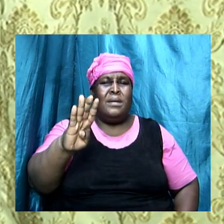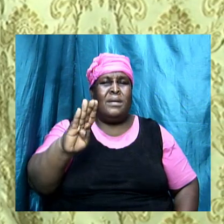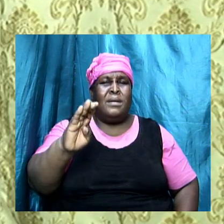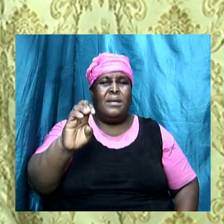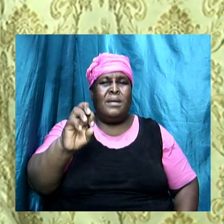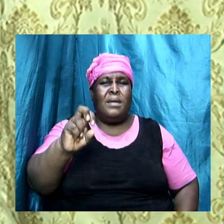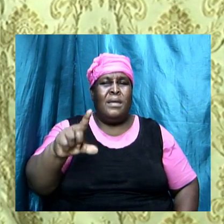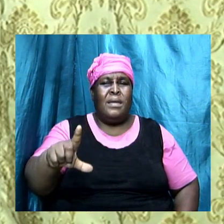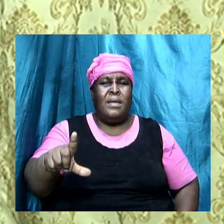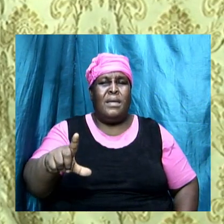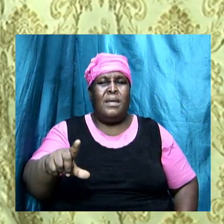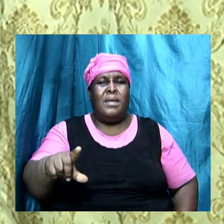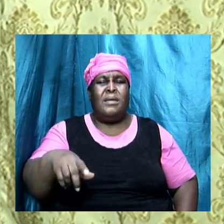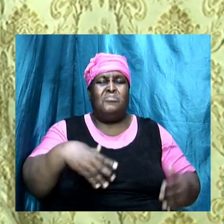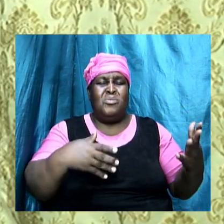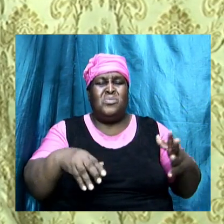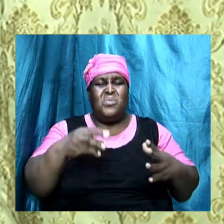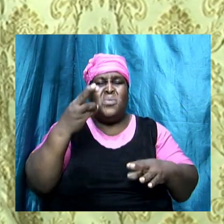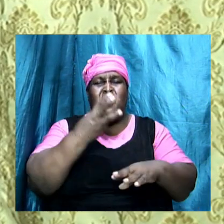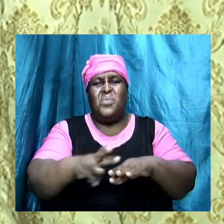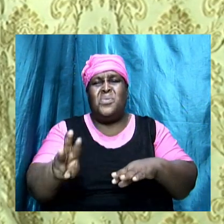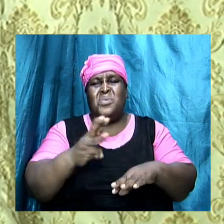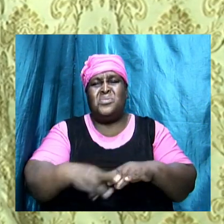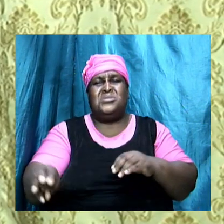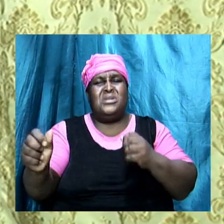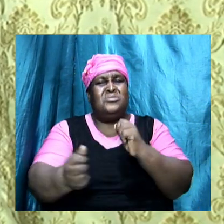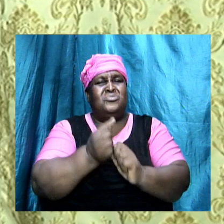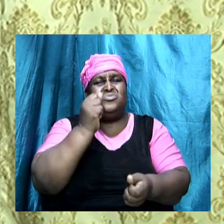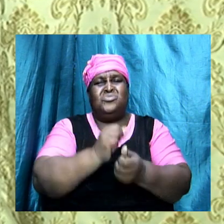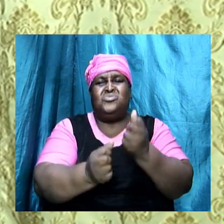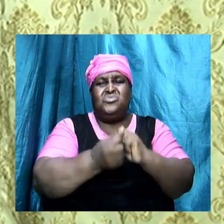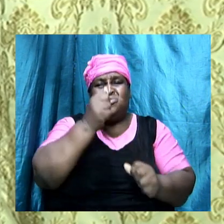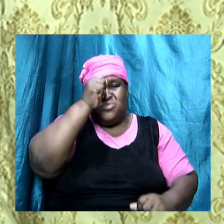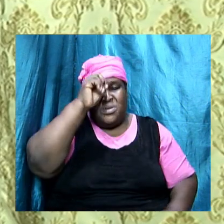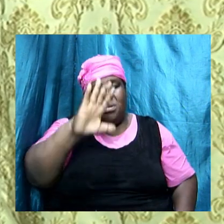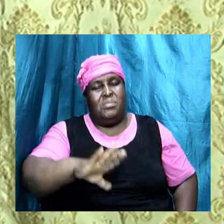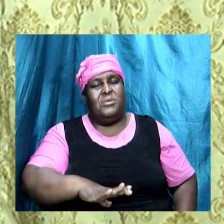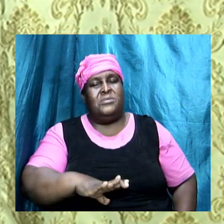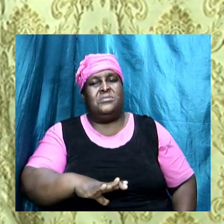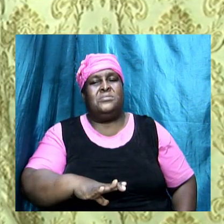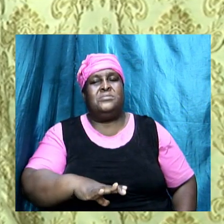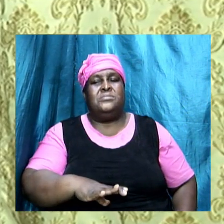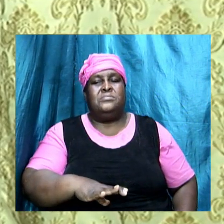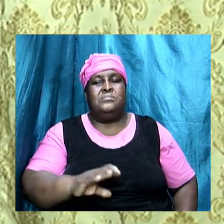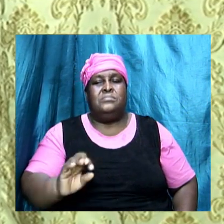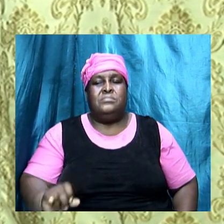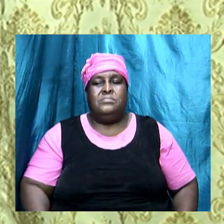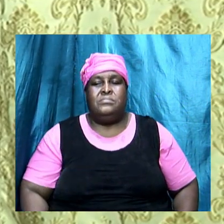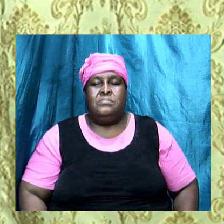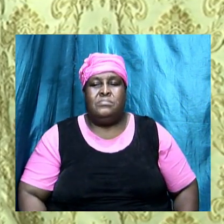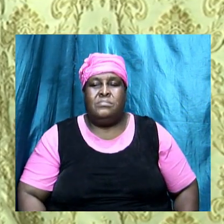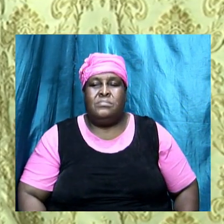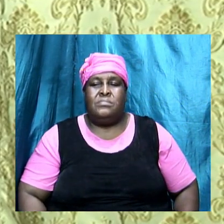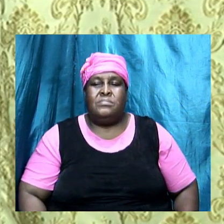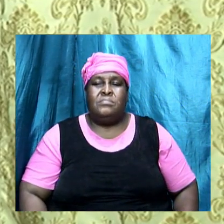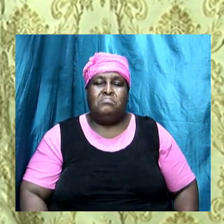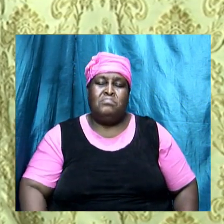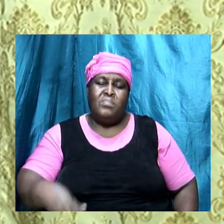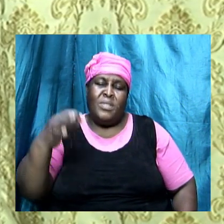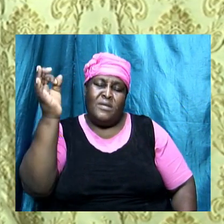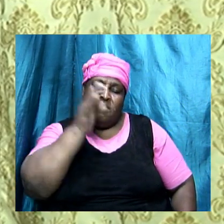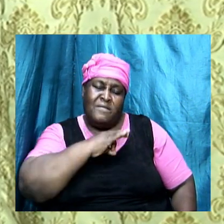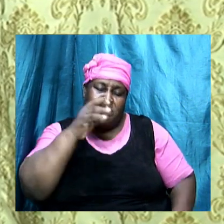magnify it and destroyed him so it was a false